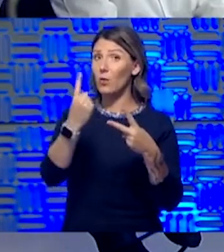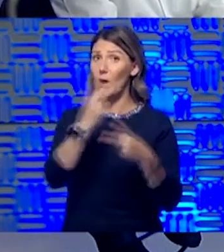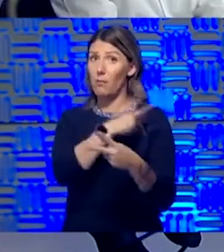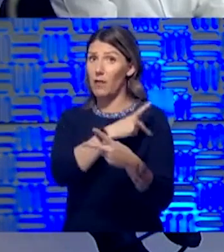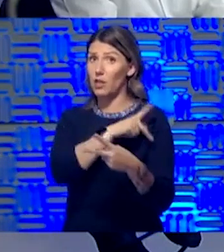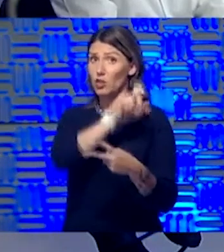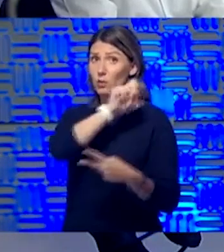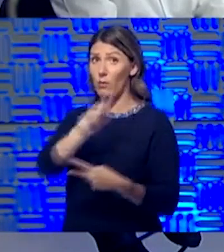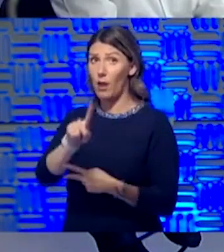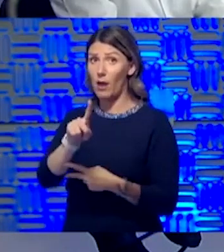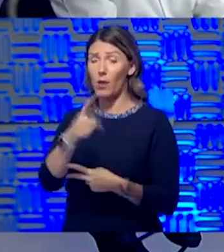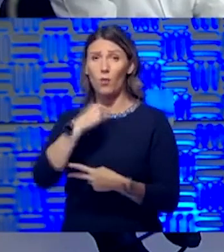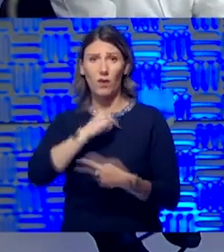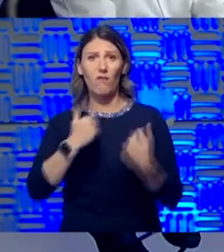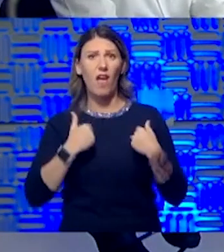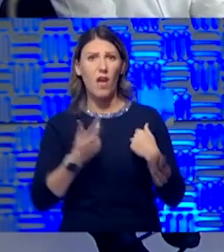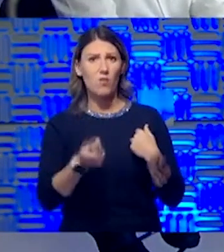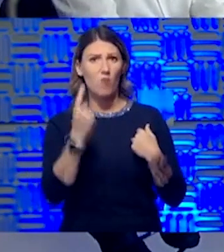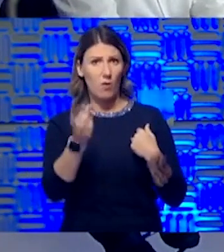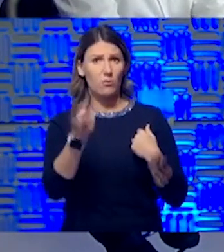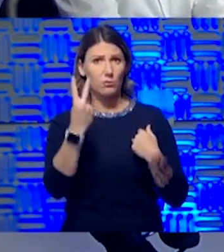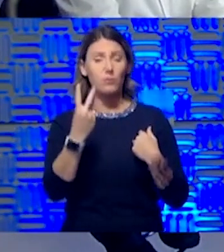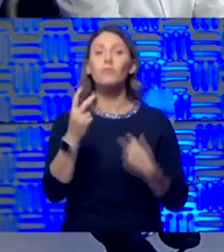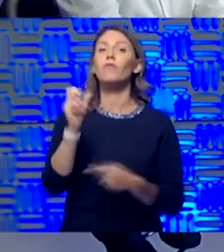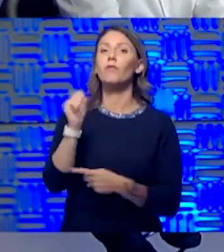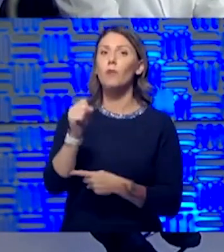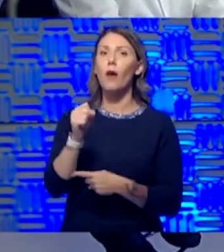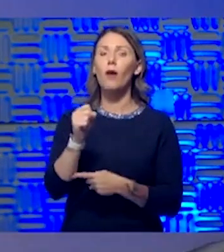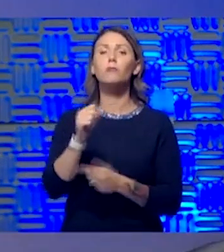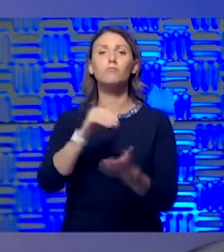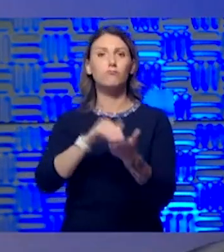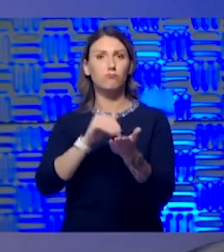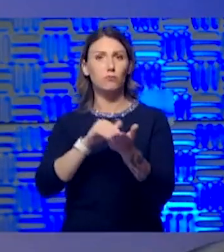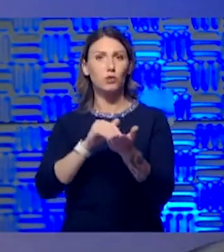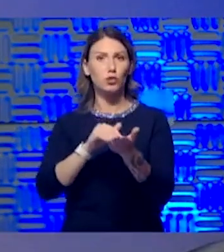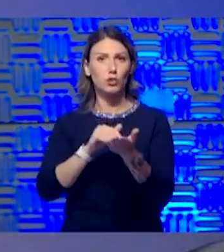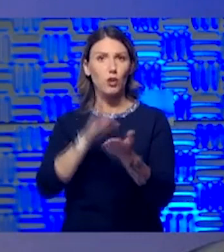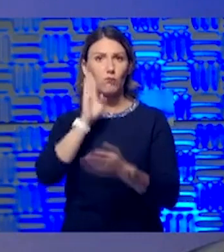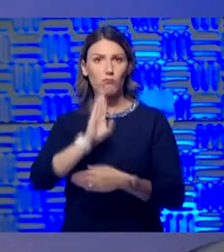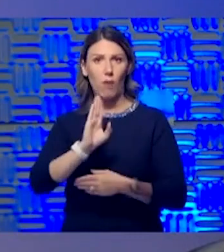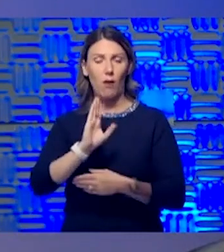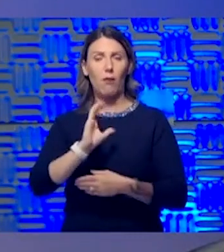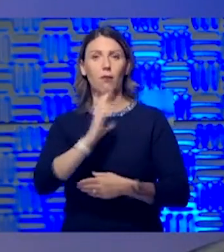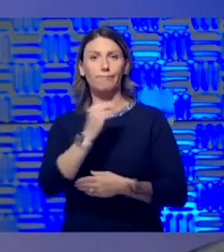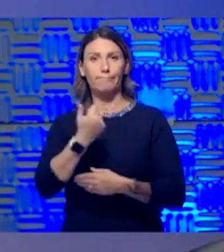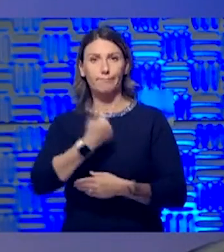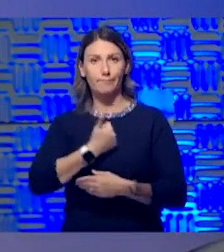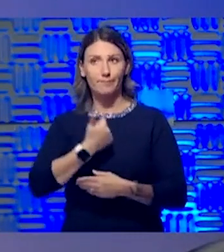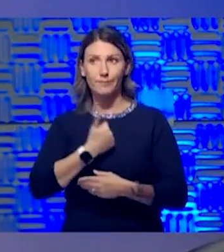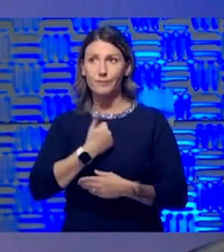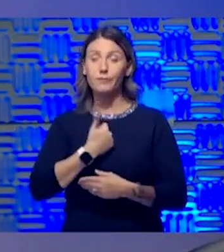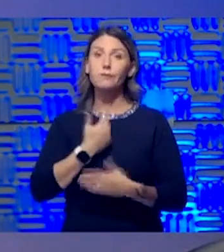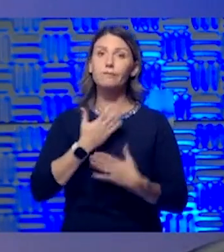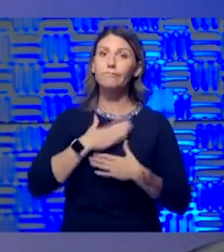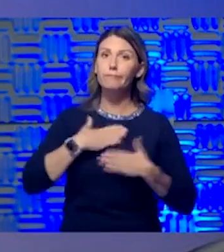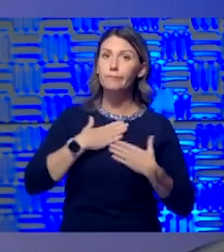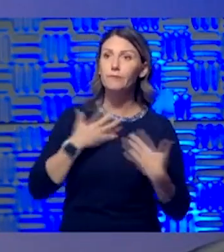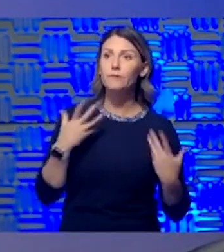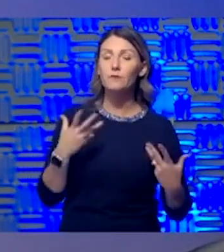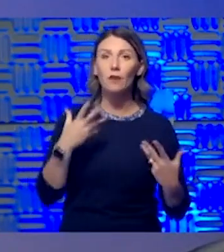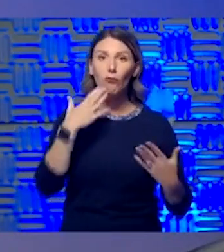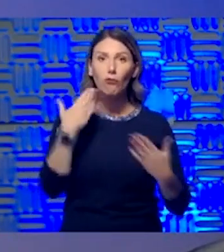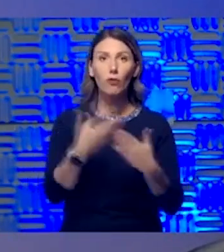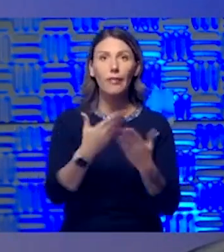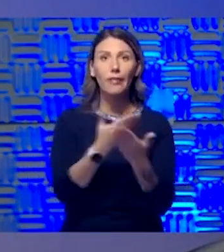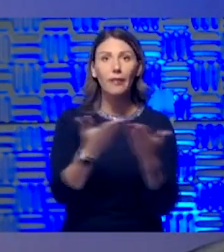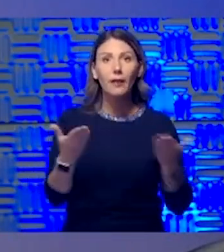back. Dan, I know we've had one or two. Yeah, and certainly Dr. Brown and I have had the luxury and good thing to